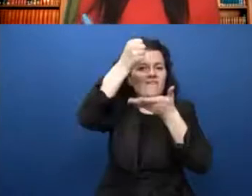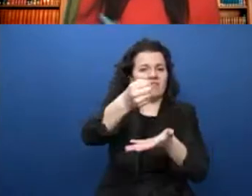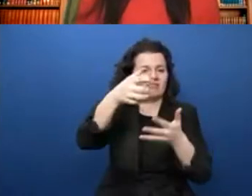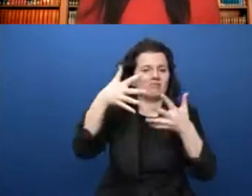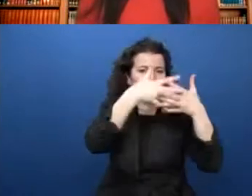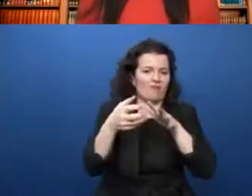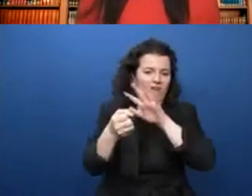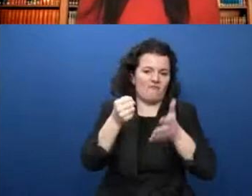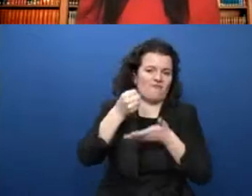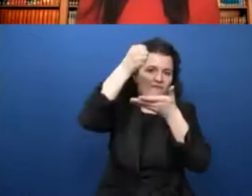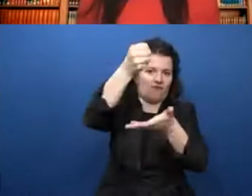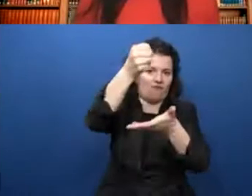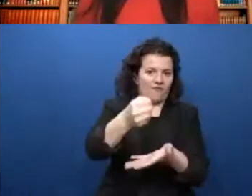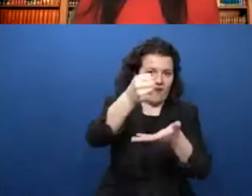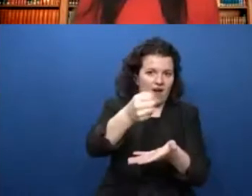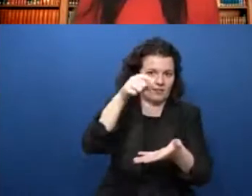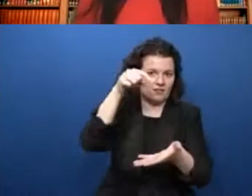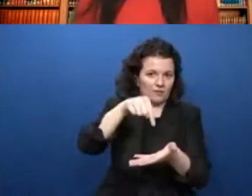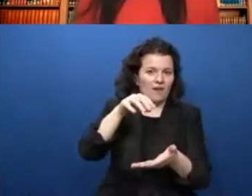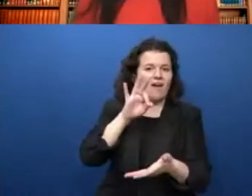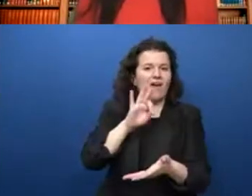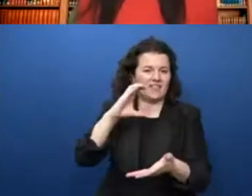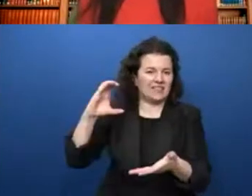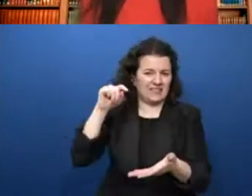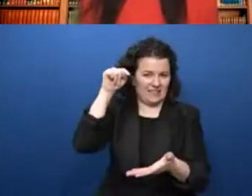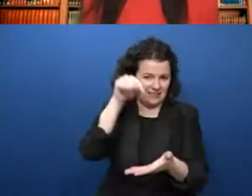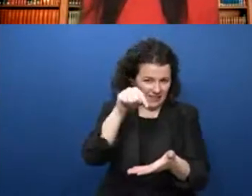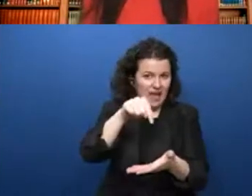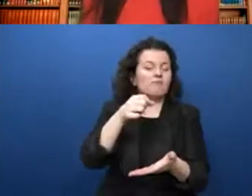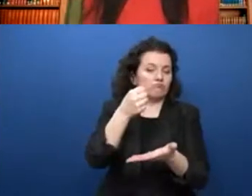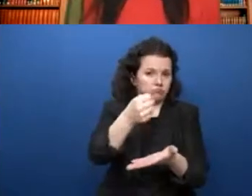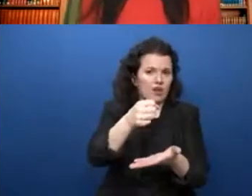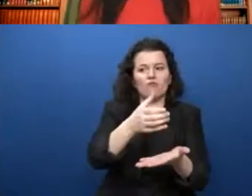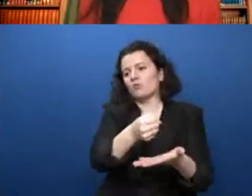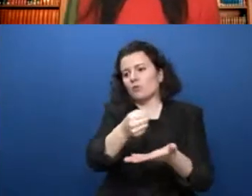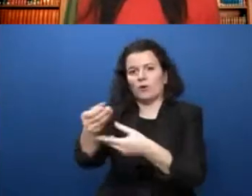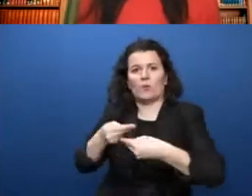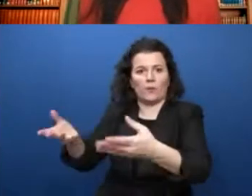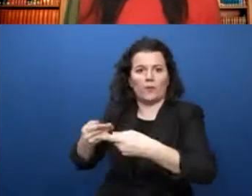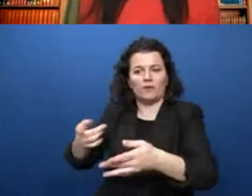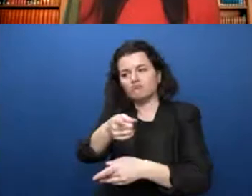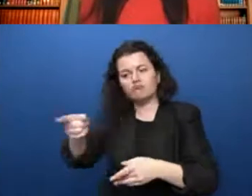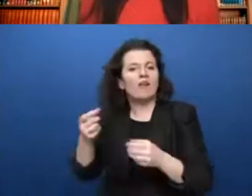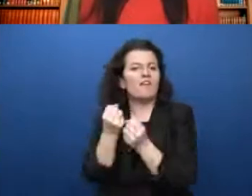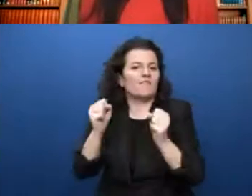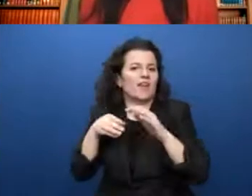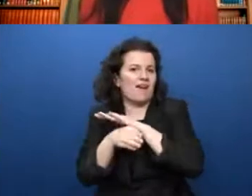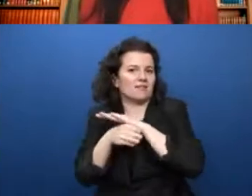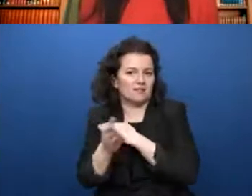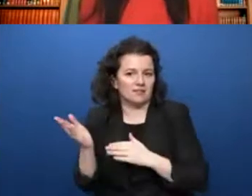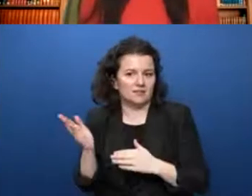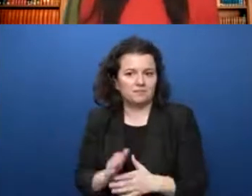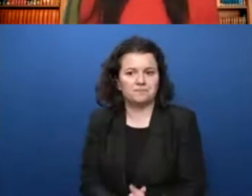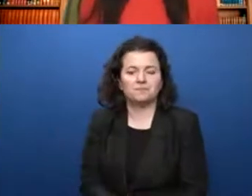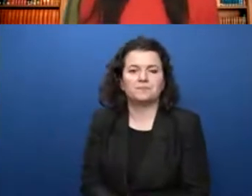managed by the Federal Communications Commission, which I recently mentioned. So an important point, I